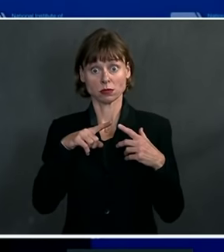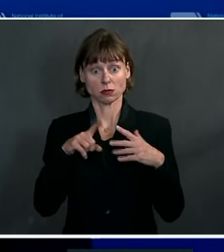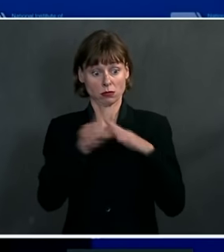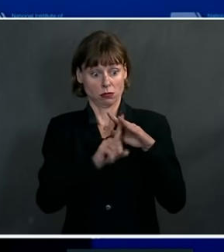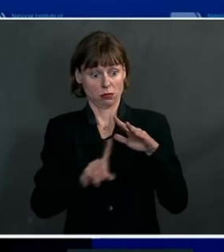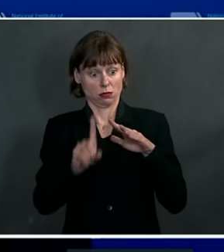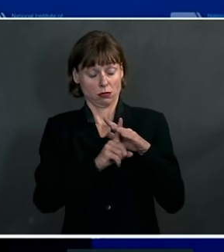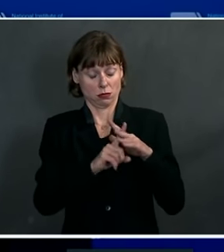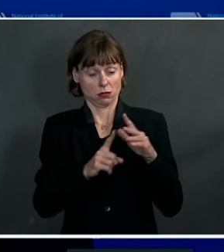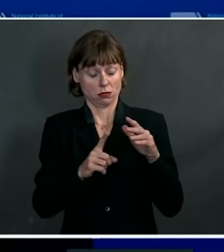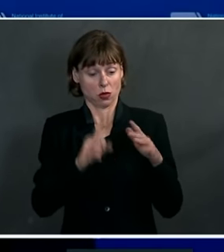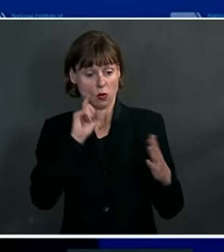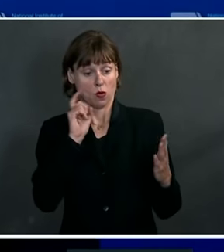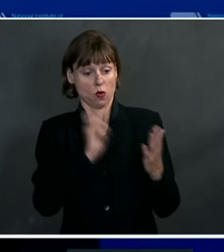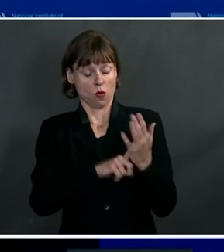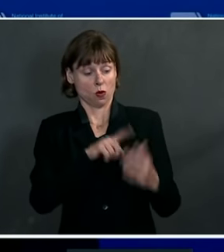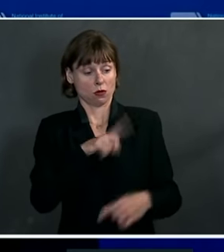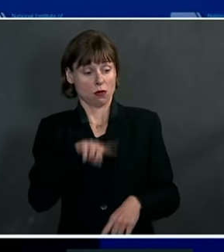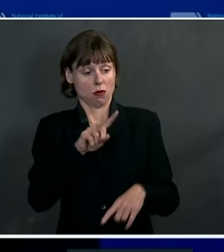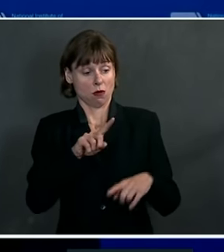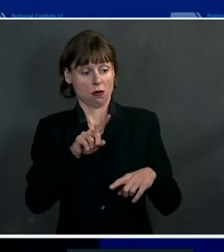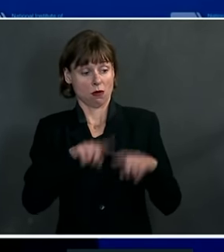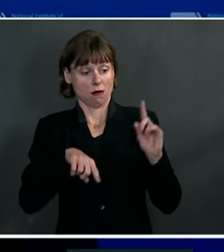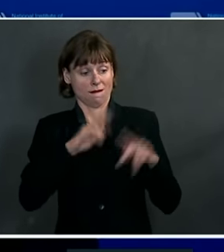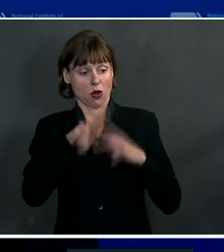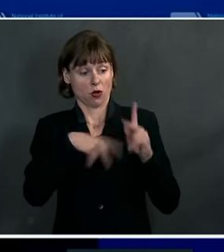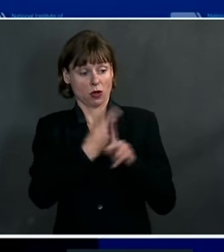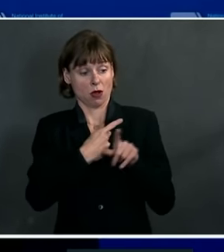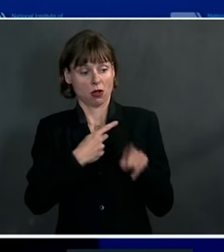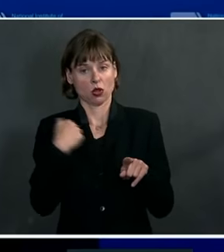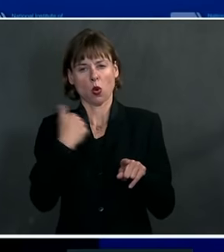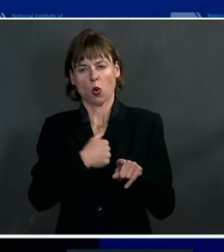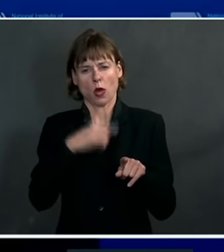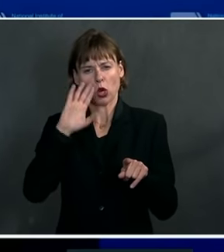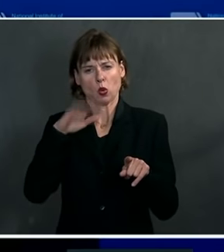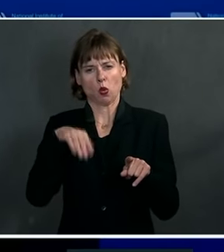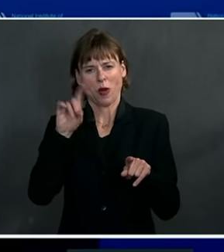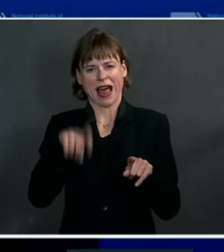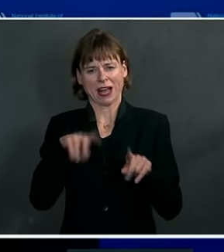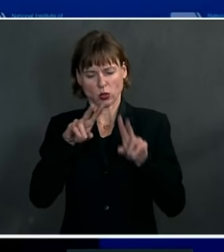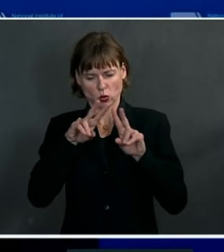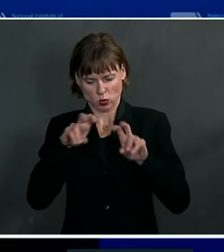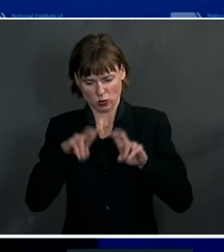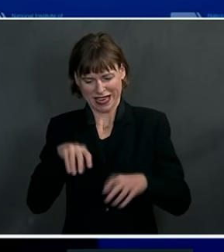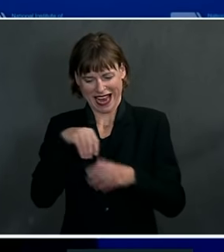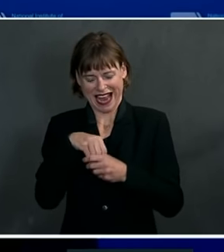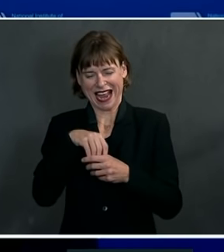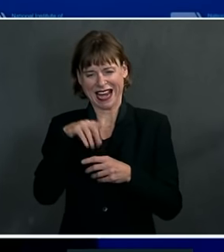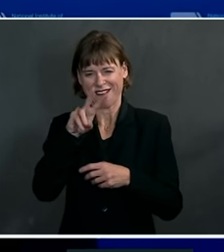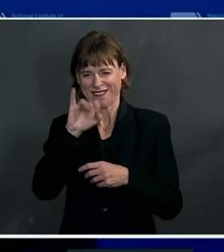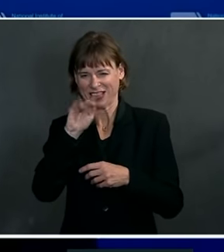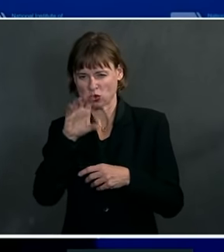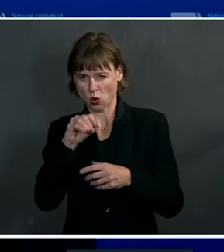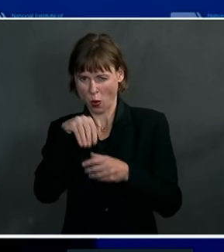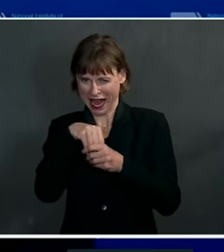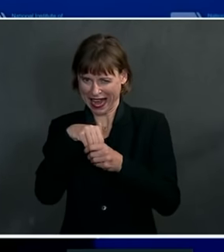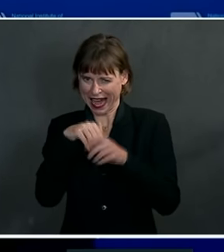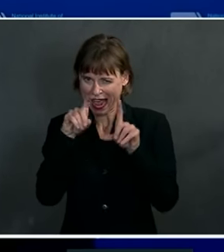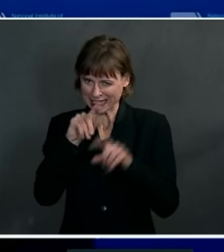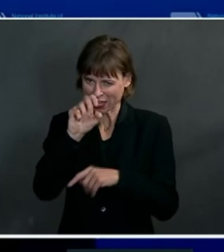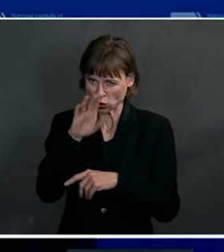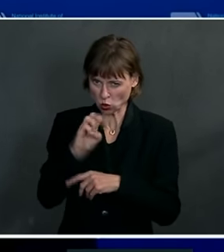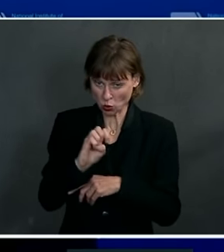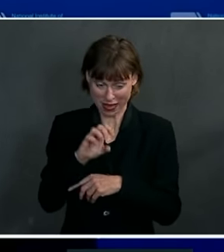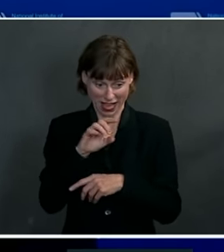it became clear that we had to look at, in vitro, in the test tube, whether the antibodies that were